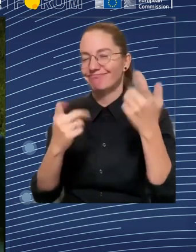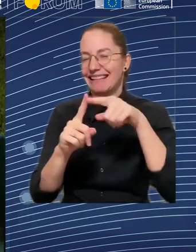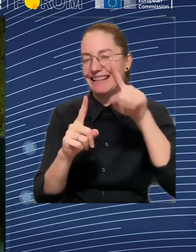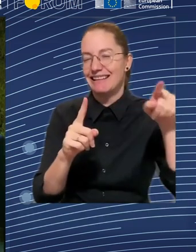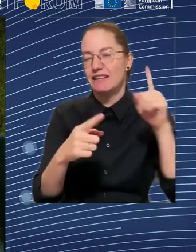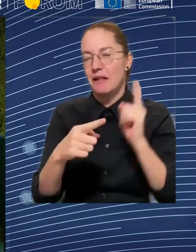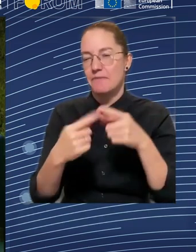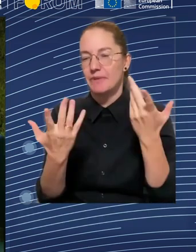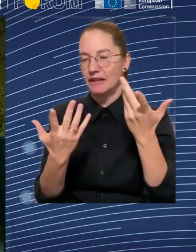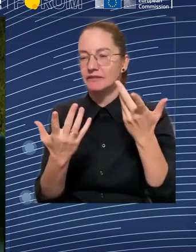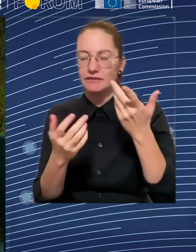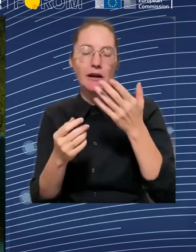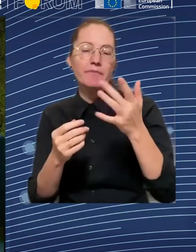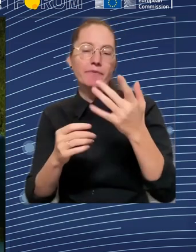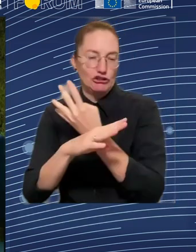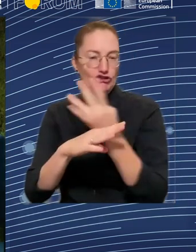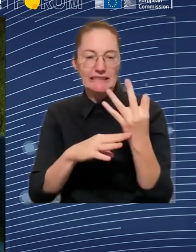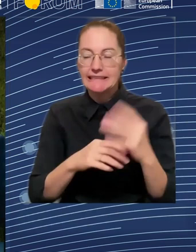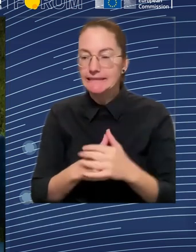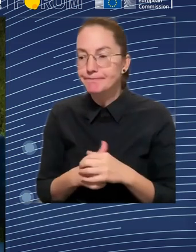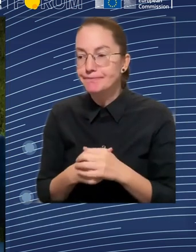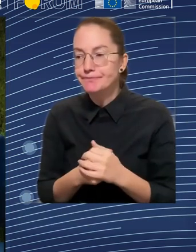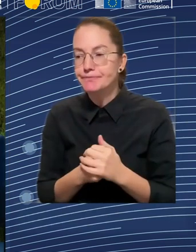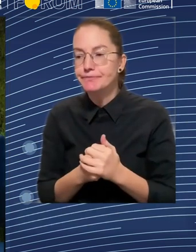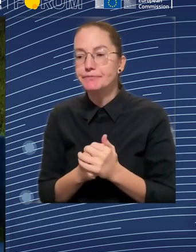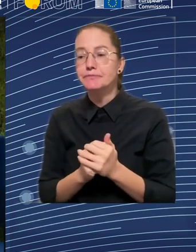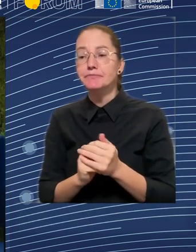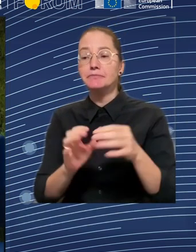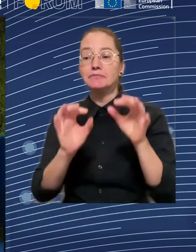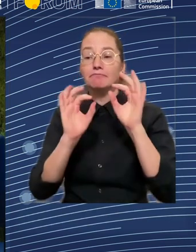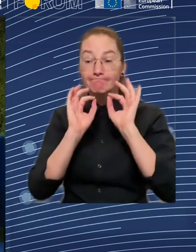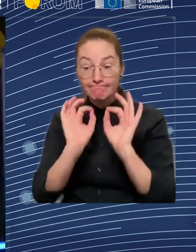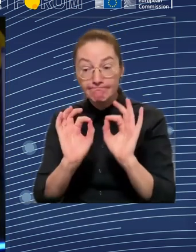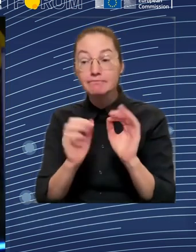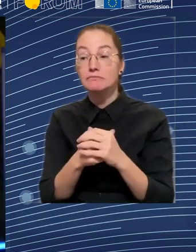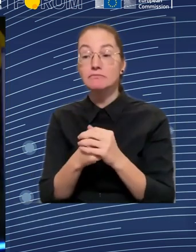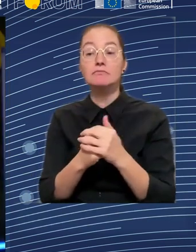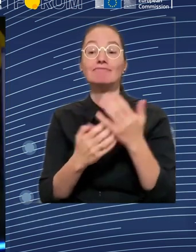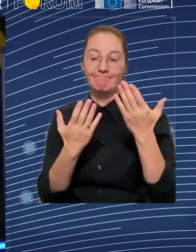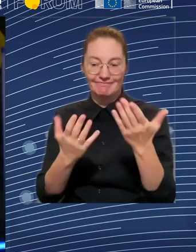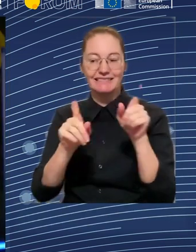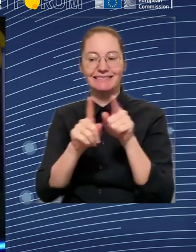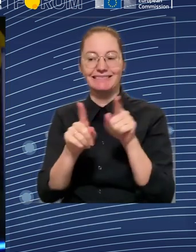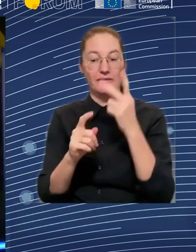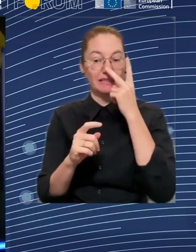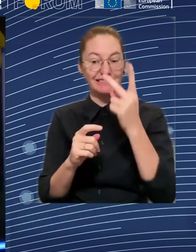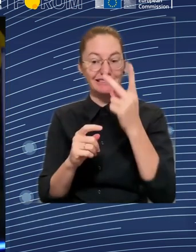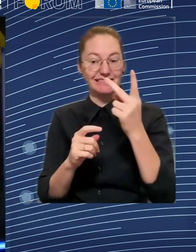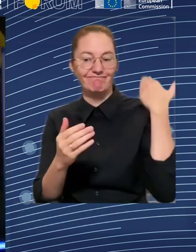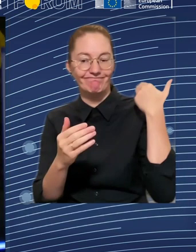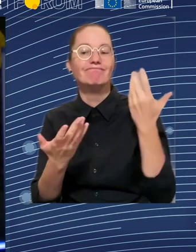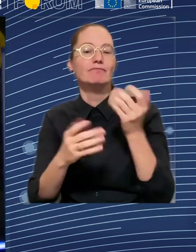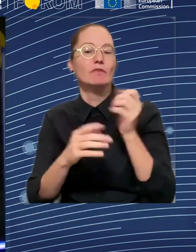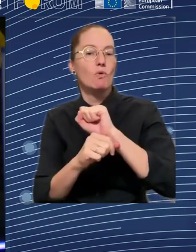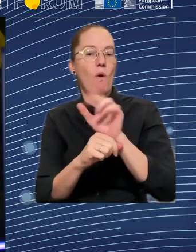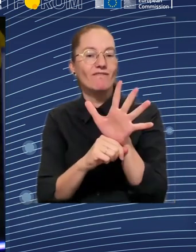citizens, of their threats, and also of their opportunities. And something which is very important